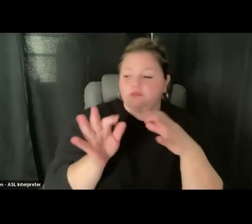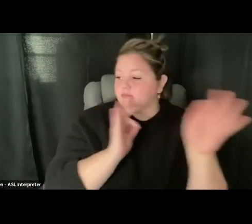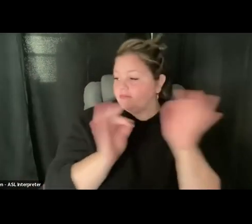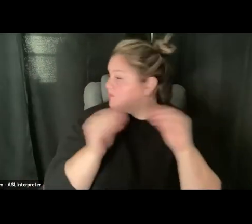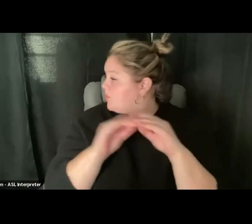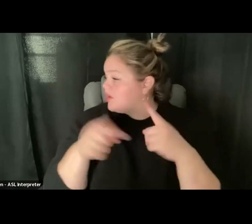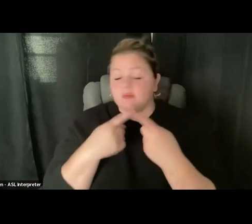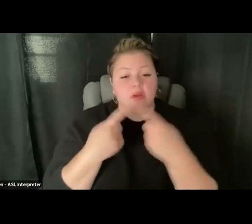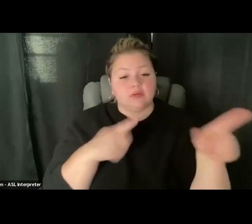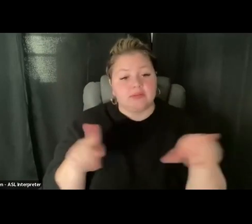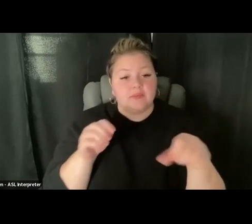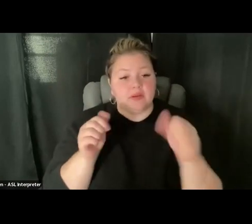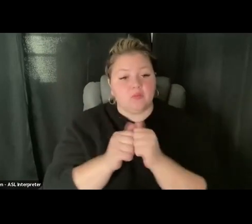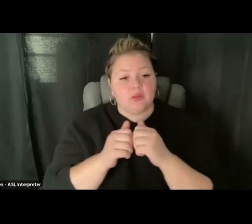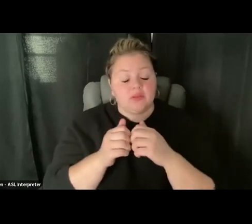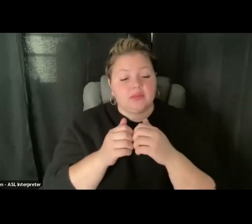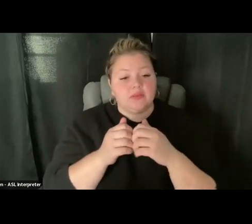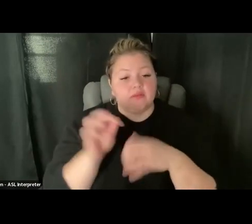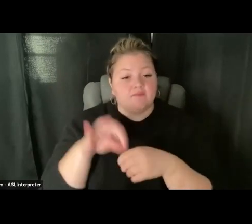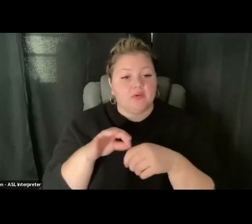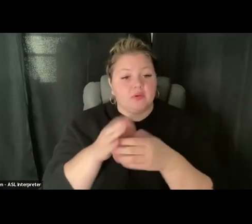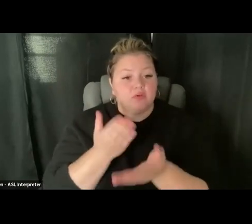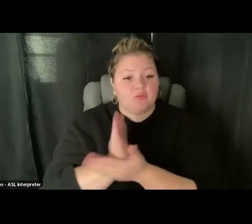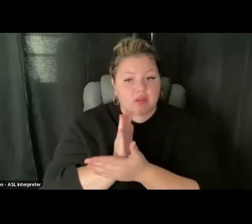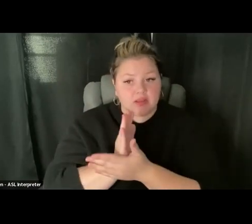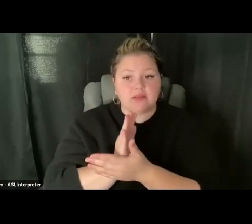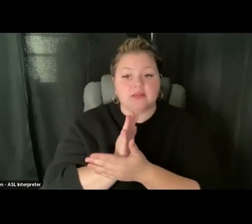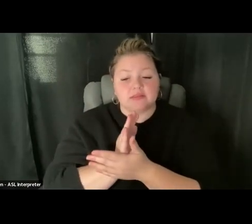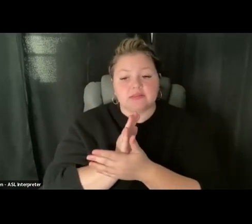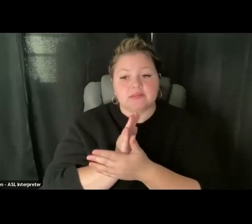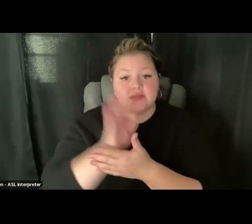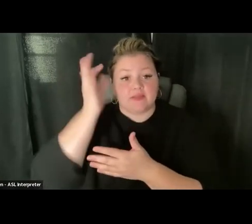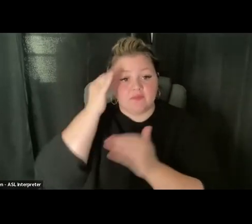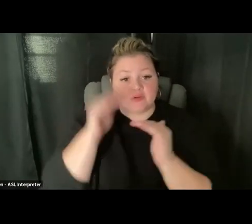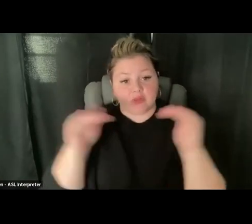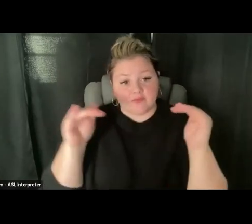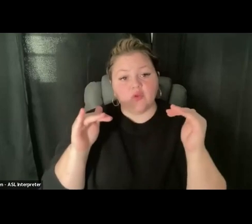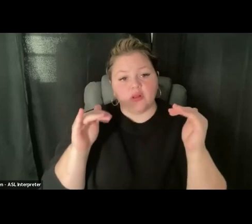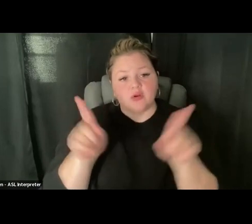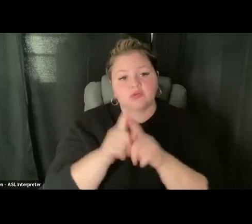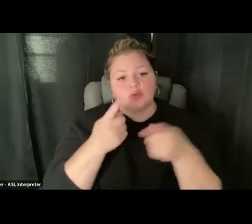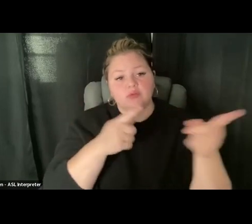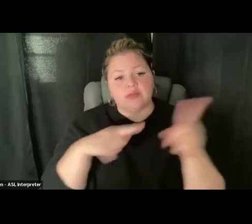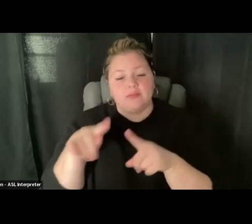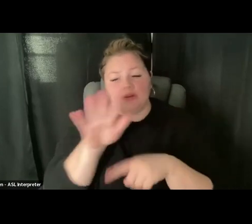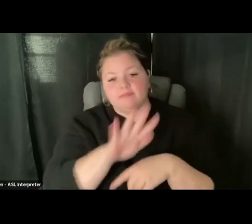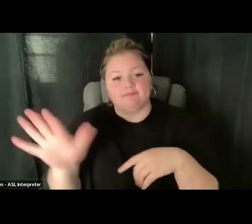federal level, and then share a little bit about what's happening in other states in the RevUp Network.